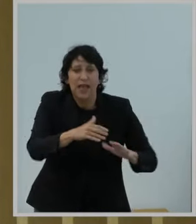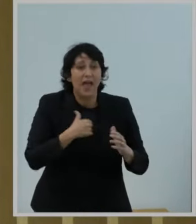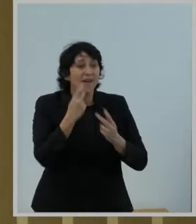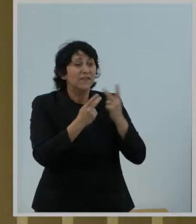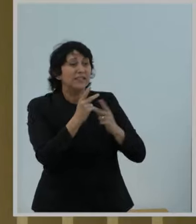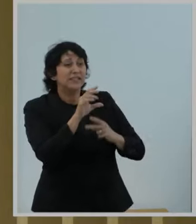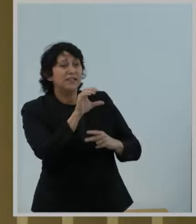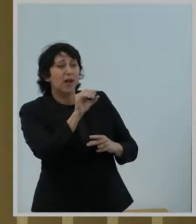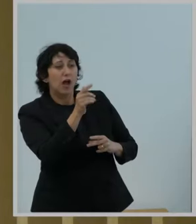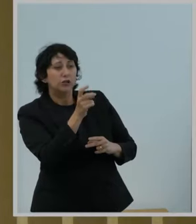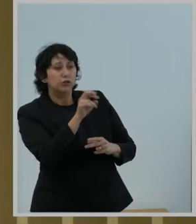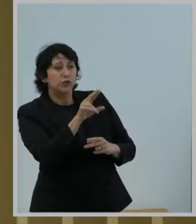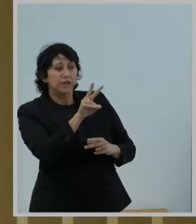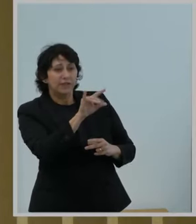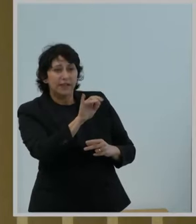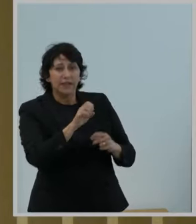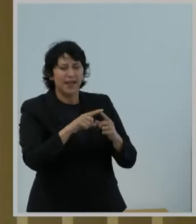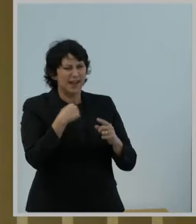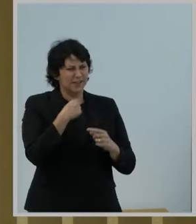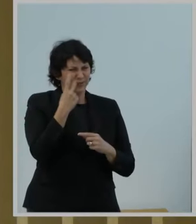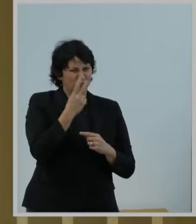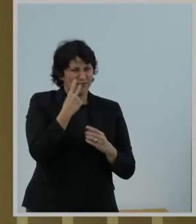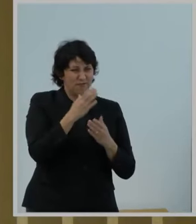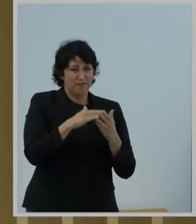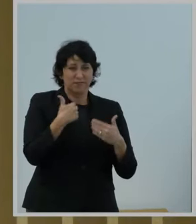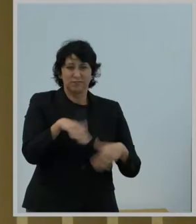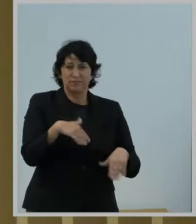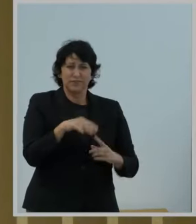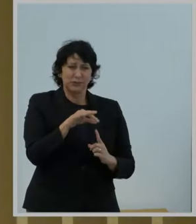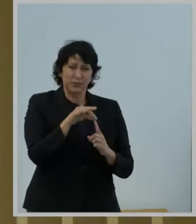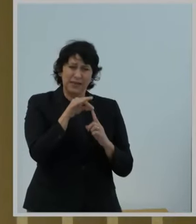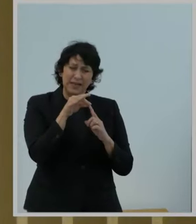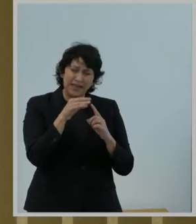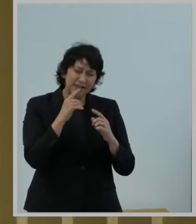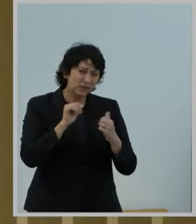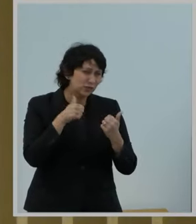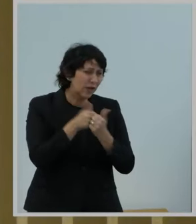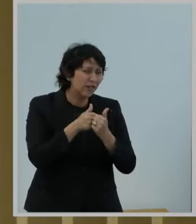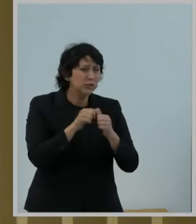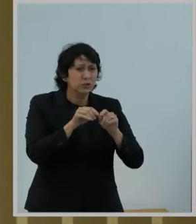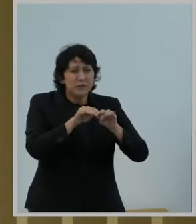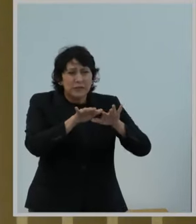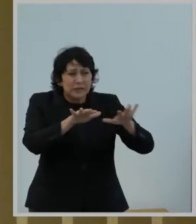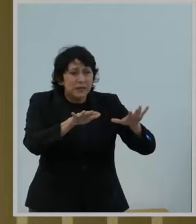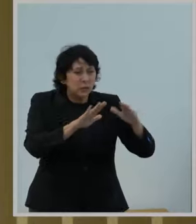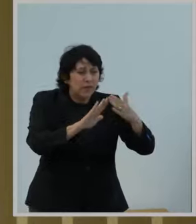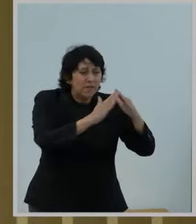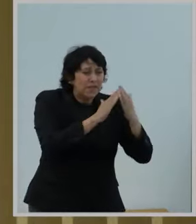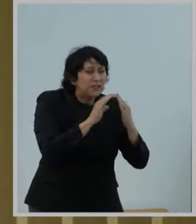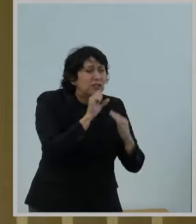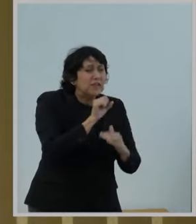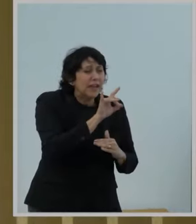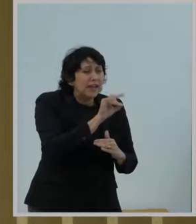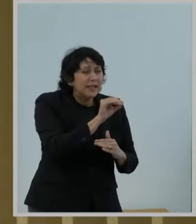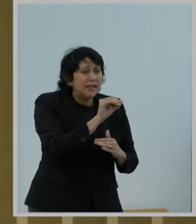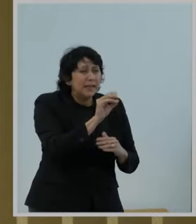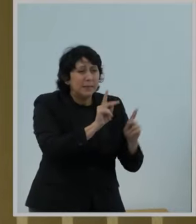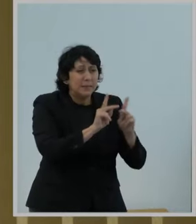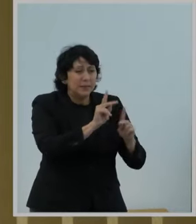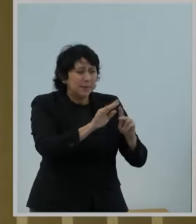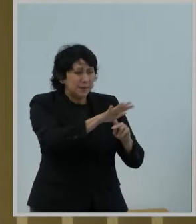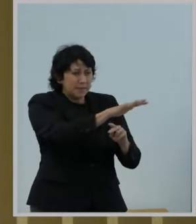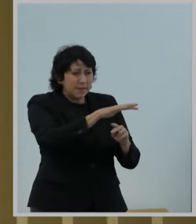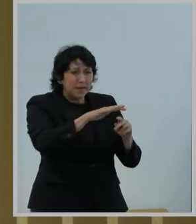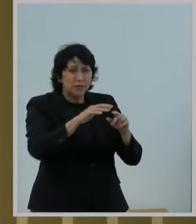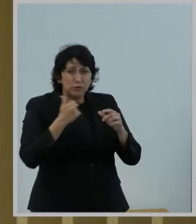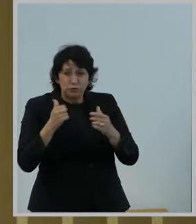unique aspect of trying to provide connectivity to a village of 80. And that truly kind of defines, you